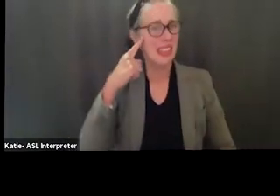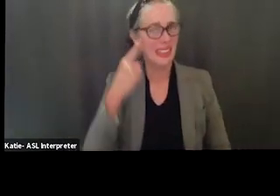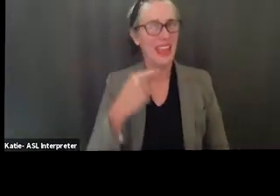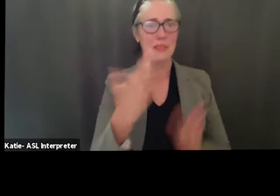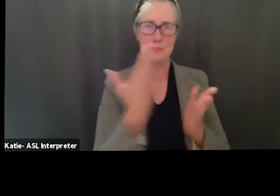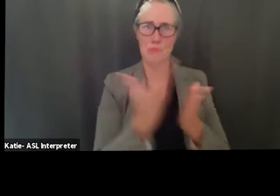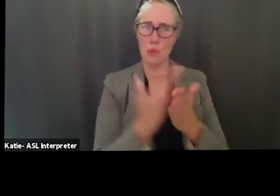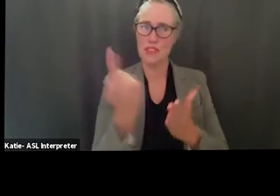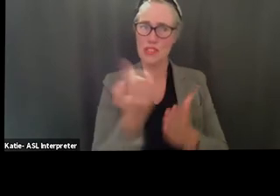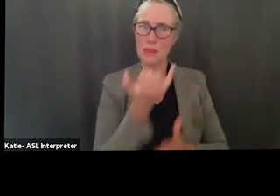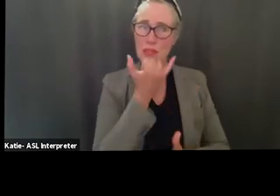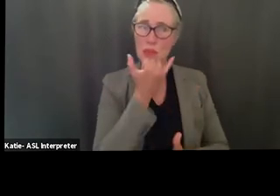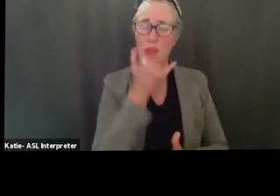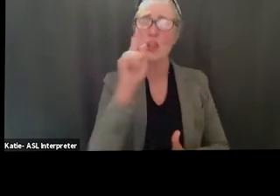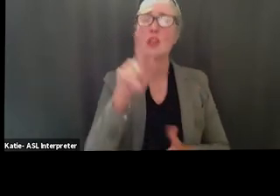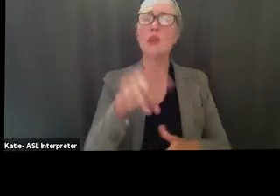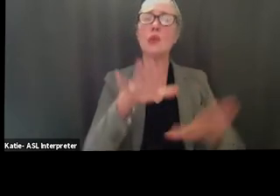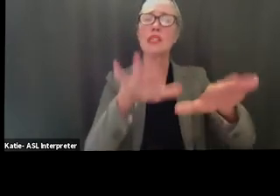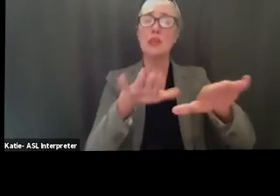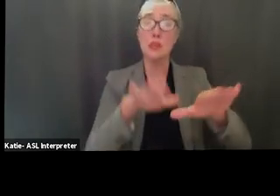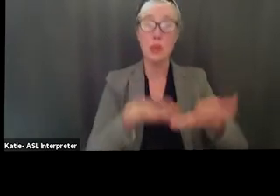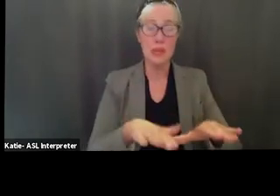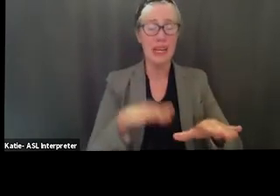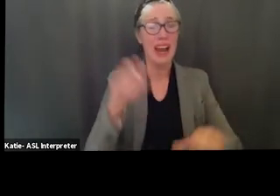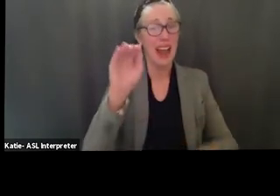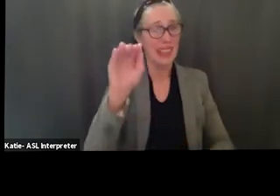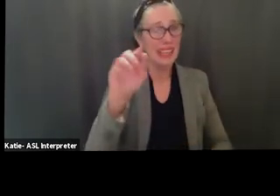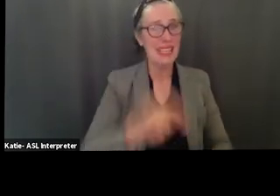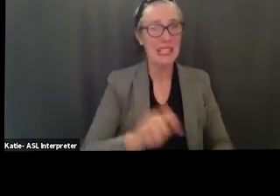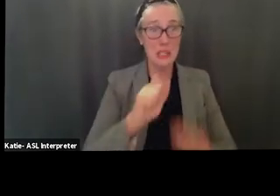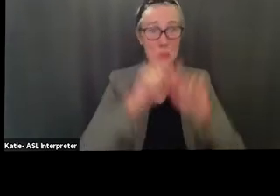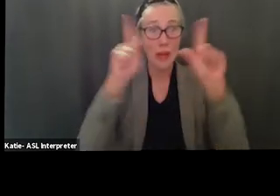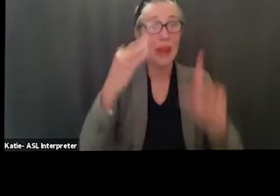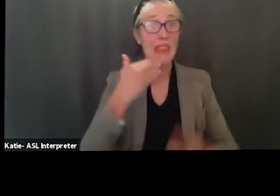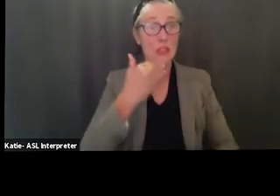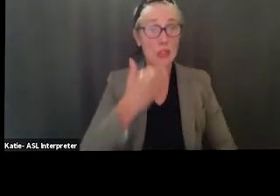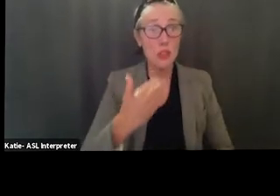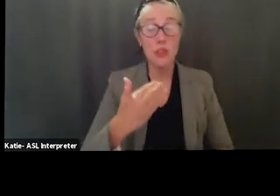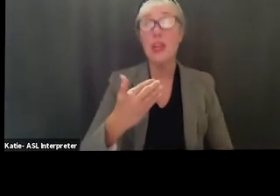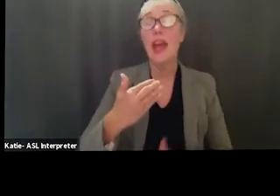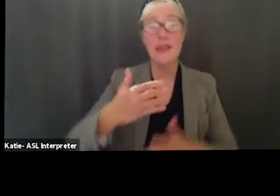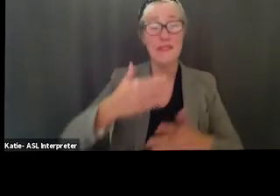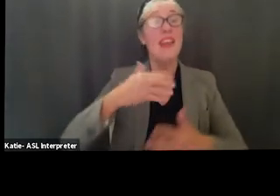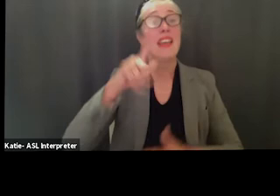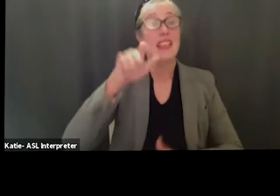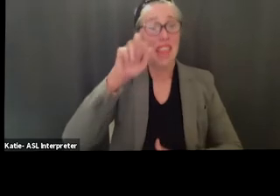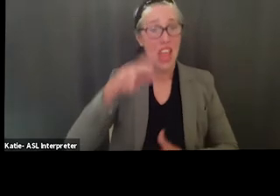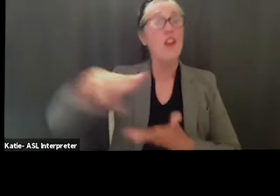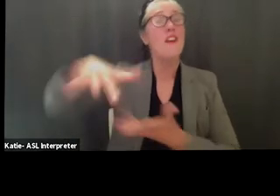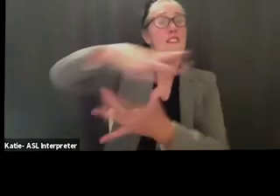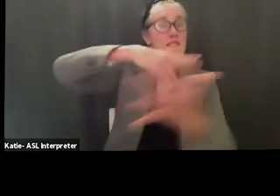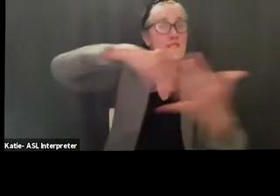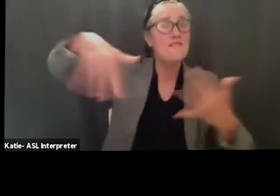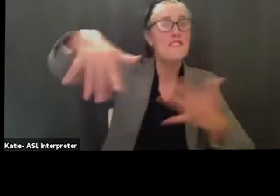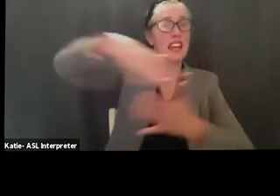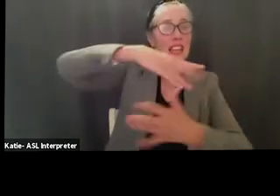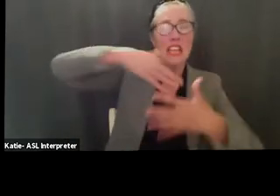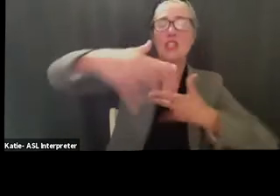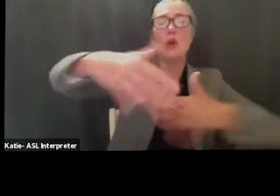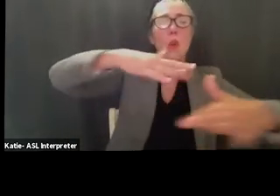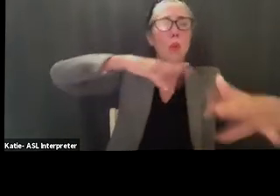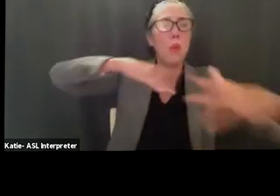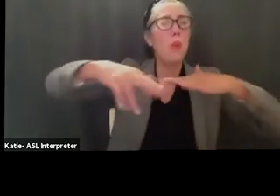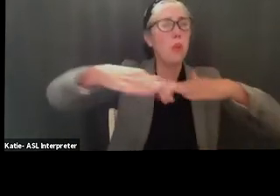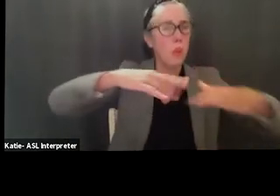and hopefully you guys can wake up i really think the ventilation thing is good i want to go back to that just real quick that's the one thing that we've seen